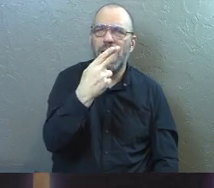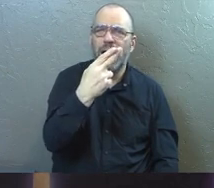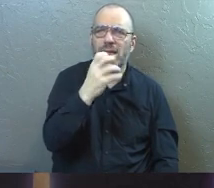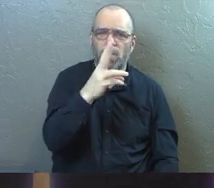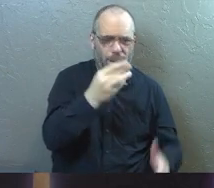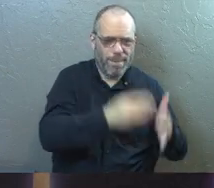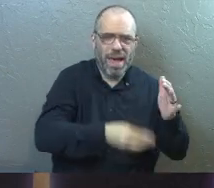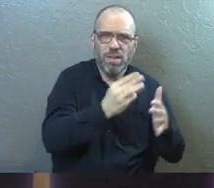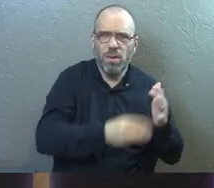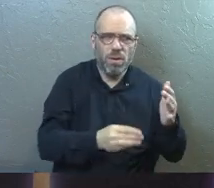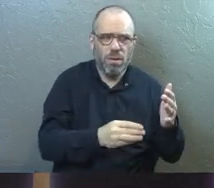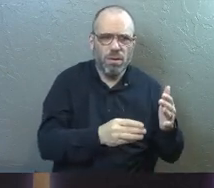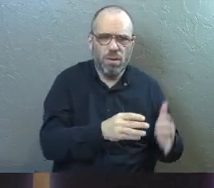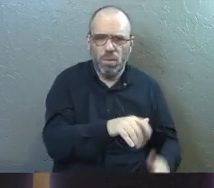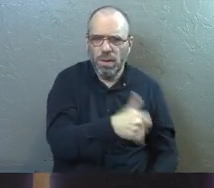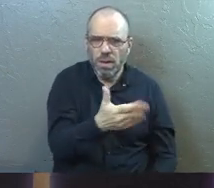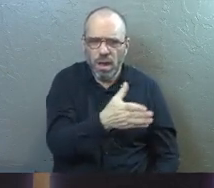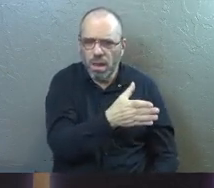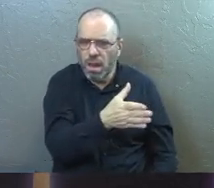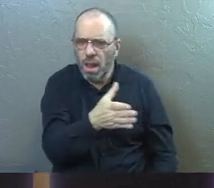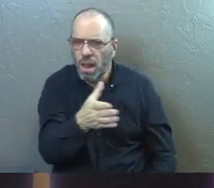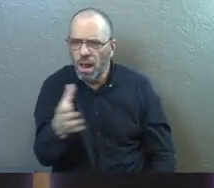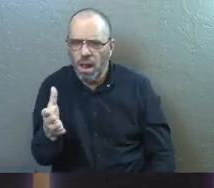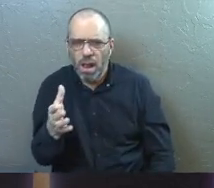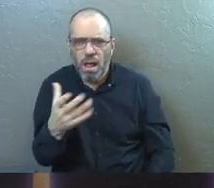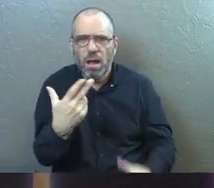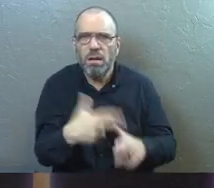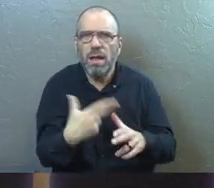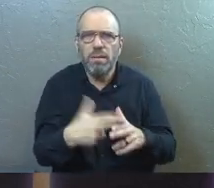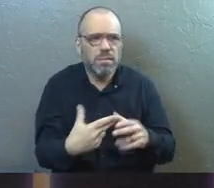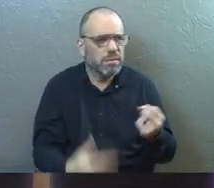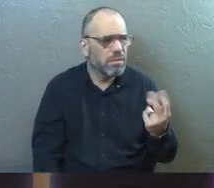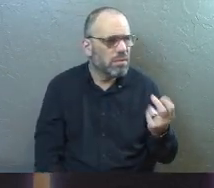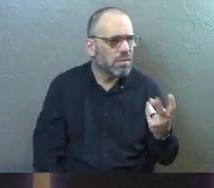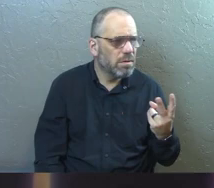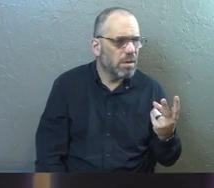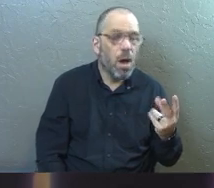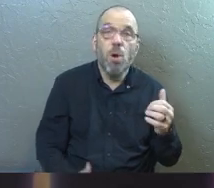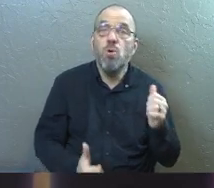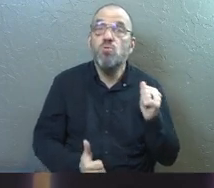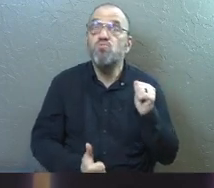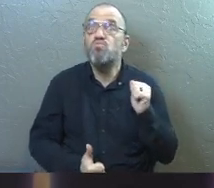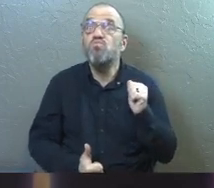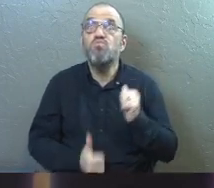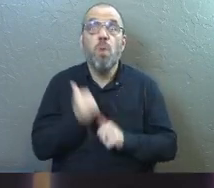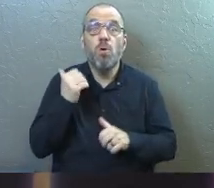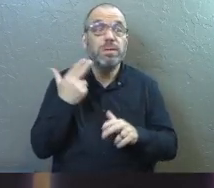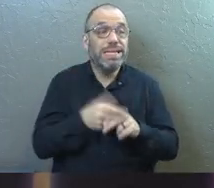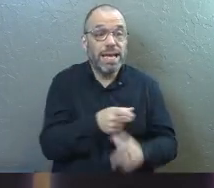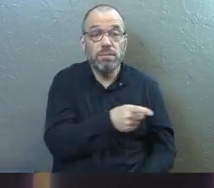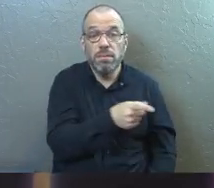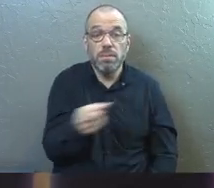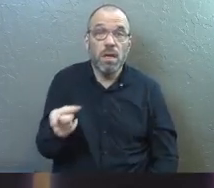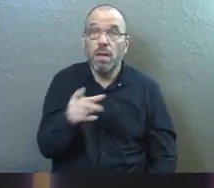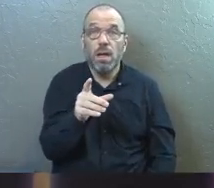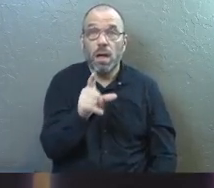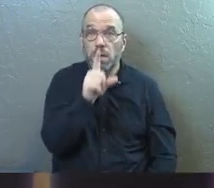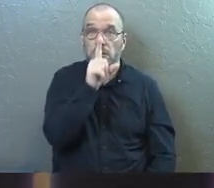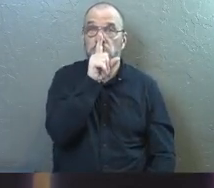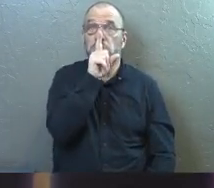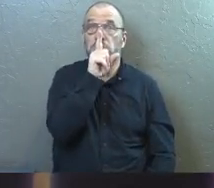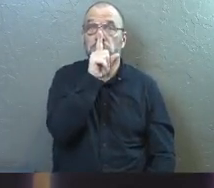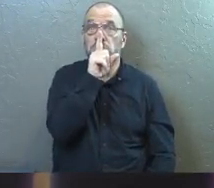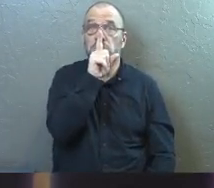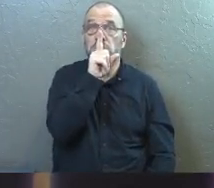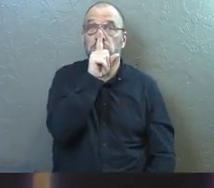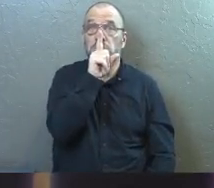Where's everybody else? Where are all the other names? Most of the other names are not going